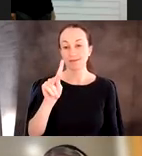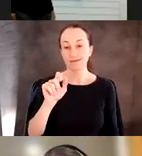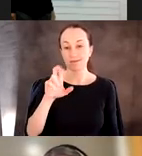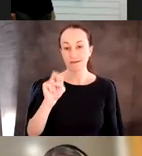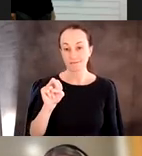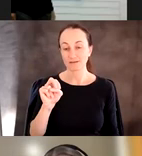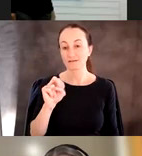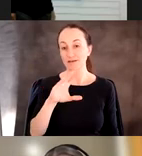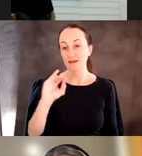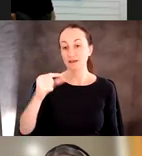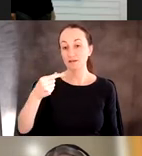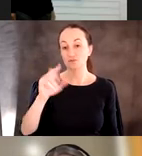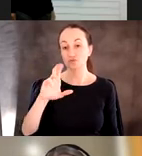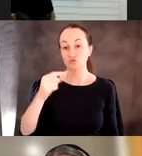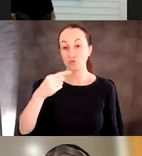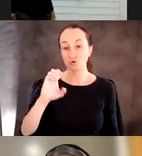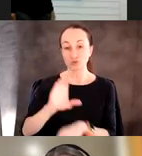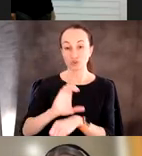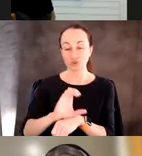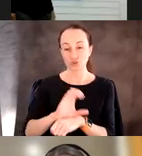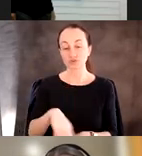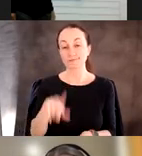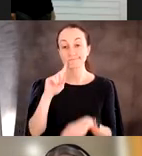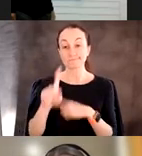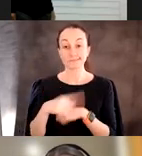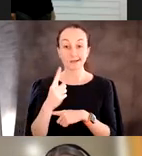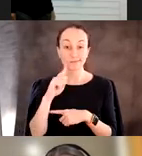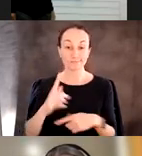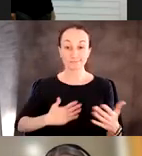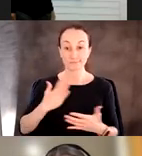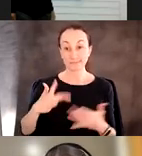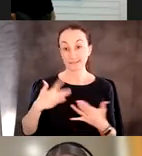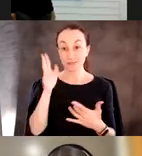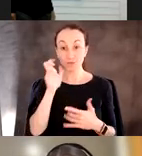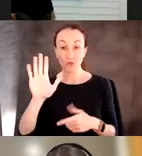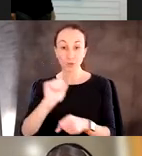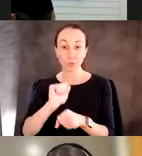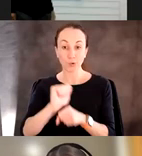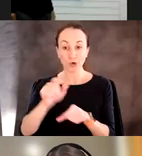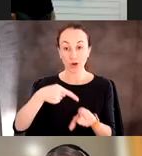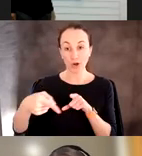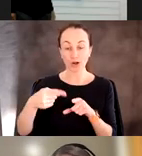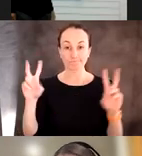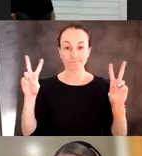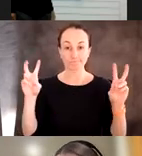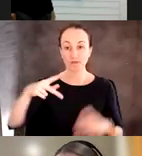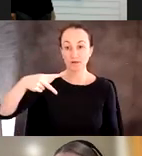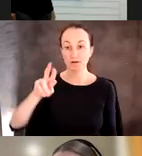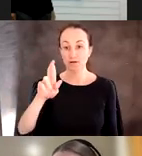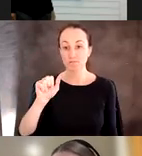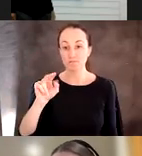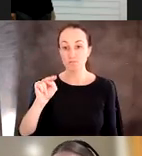and I'm very excited to hear today about her work on prance. And Erica, can take it away. Awesome.